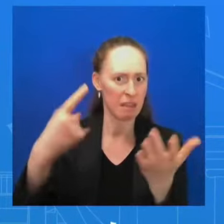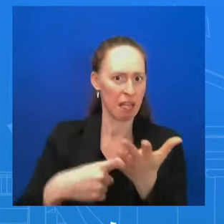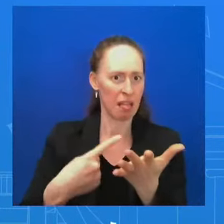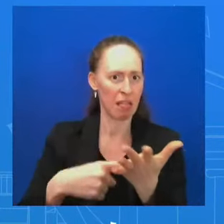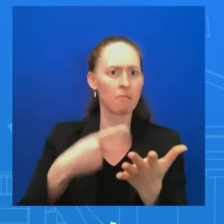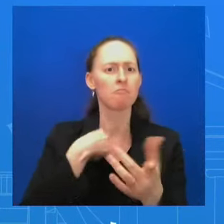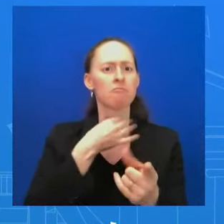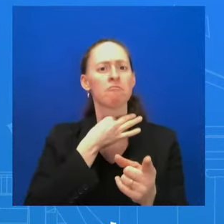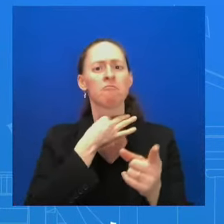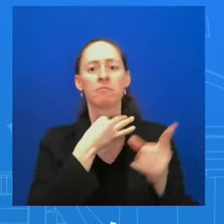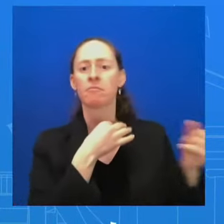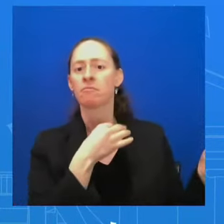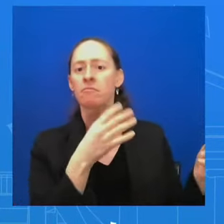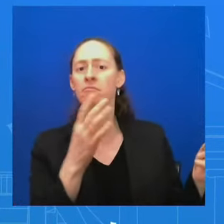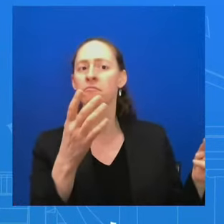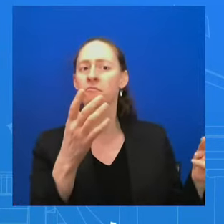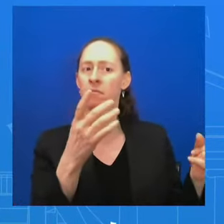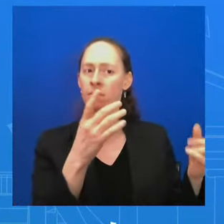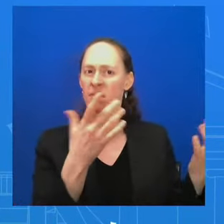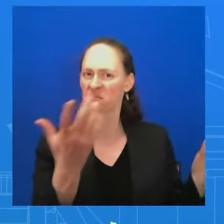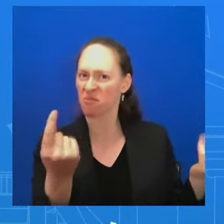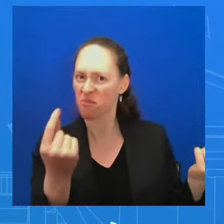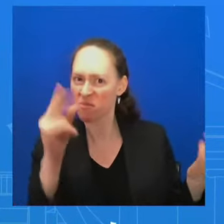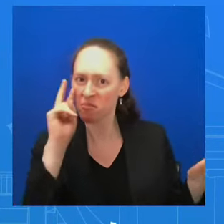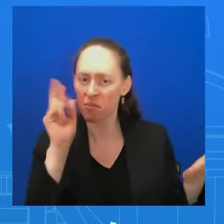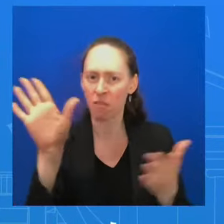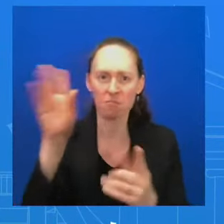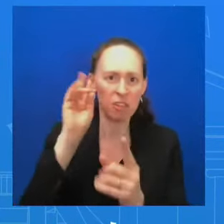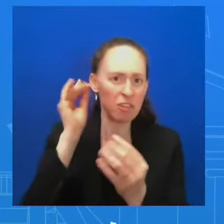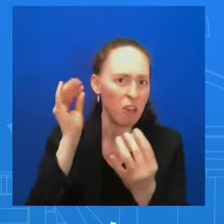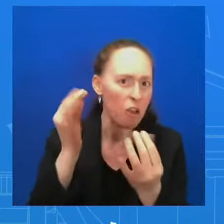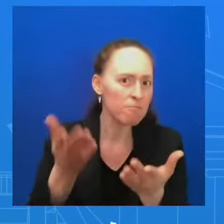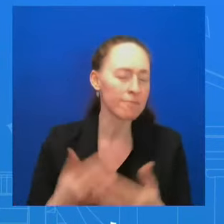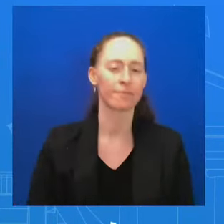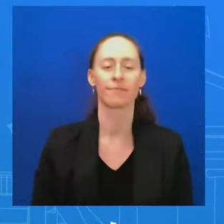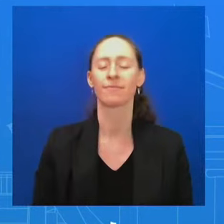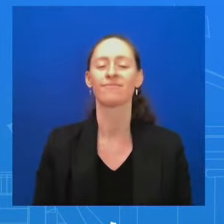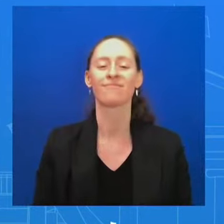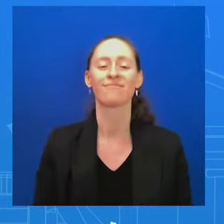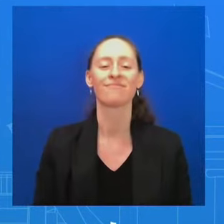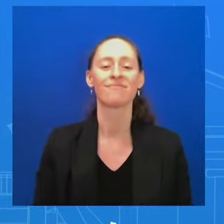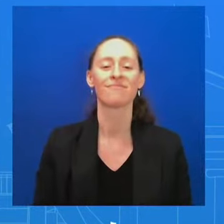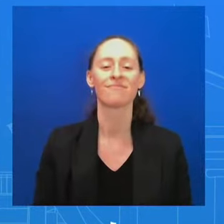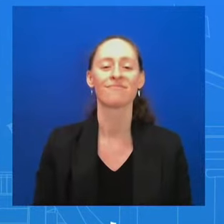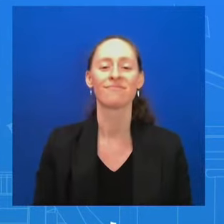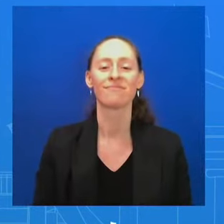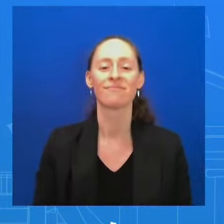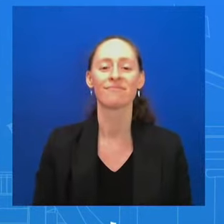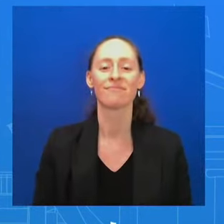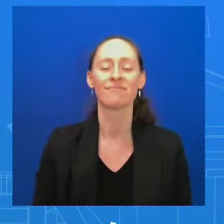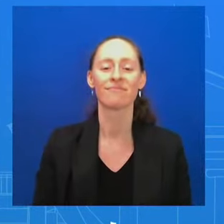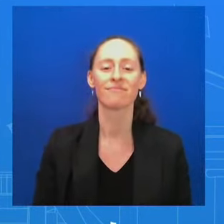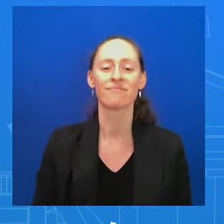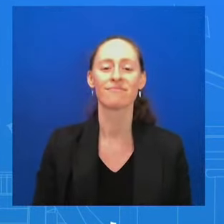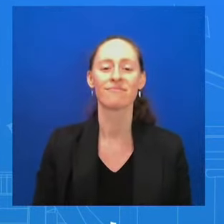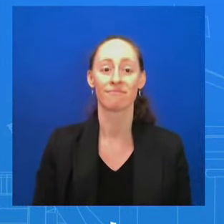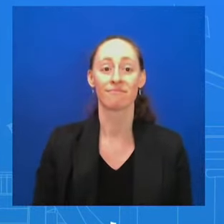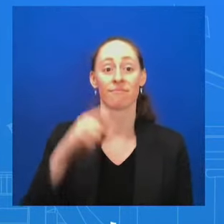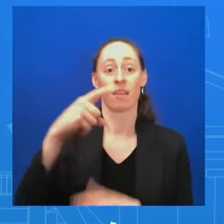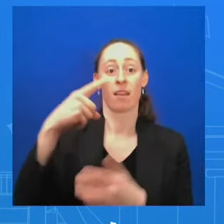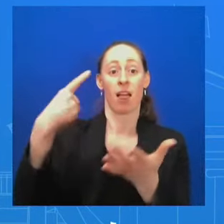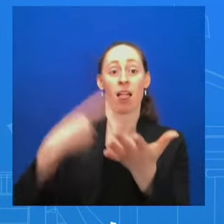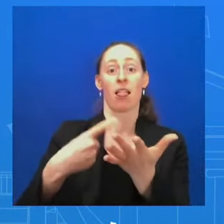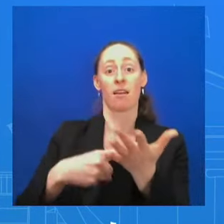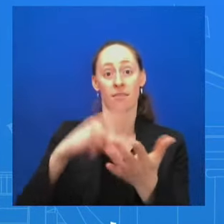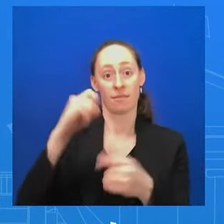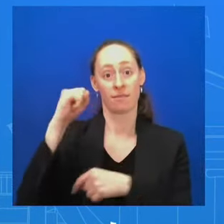came up in the context of the call. There's not a single discussion that we don't have with senior leaders in the PRC where we don't talk about Taiwan.